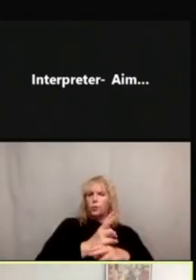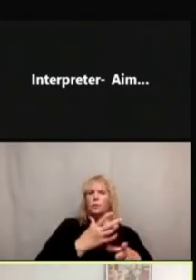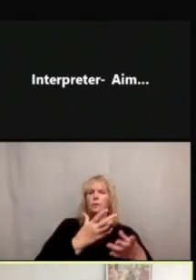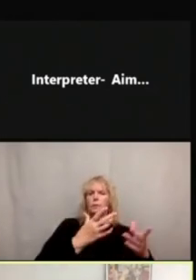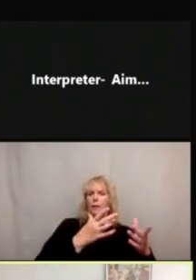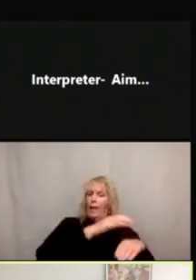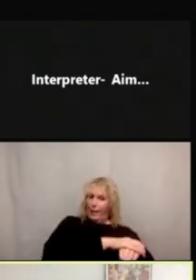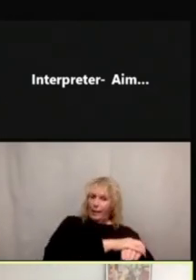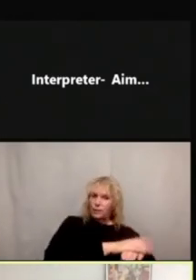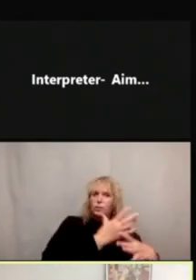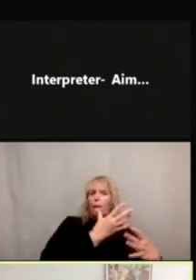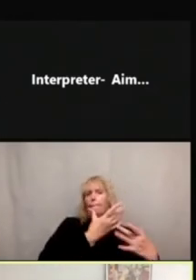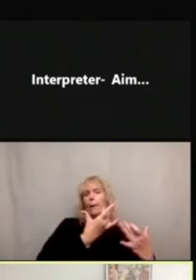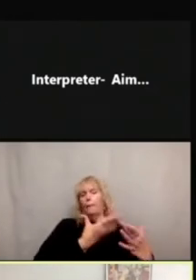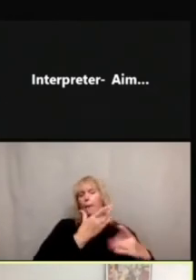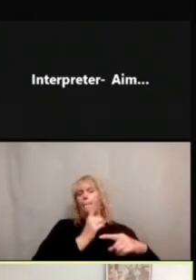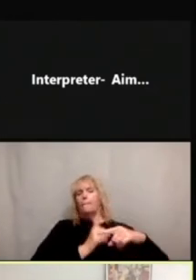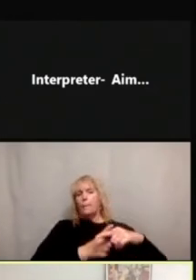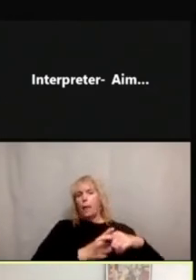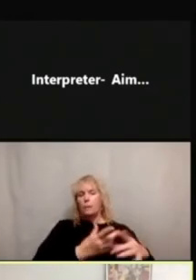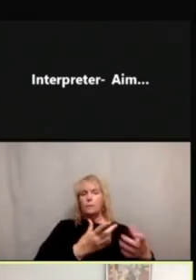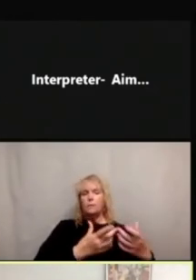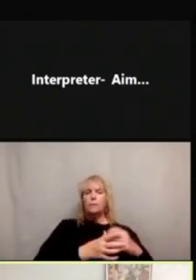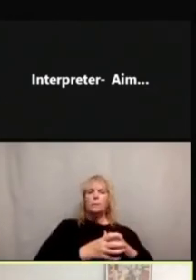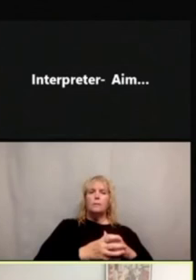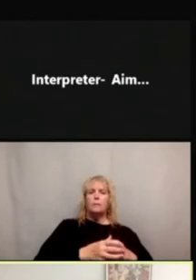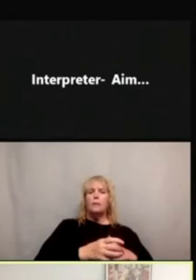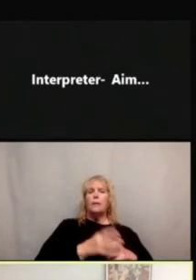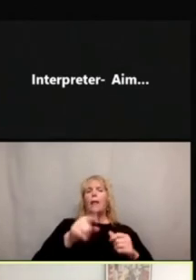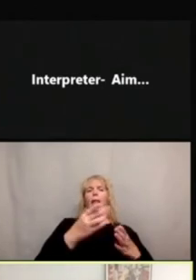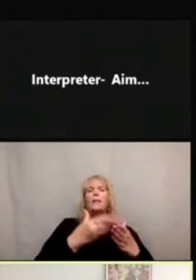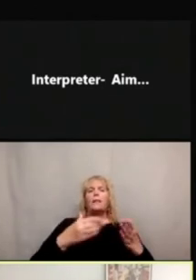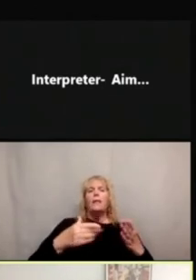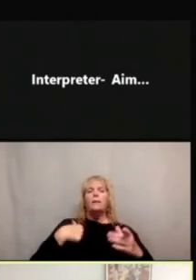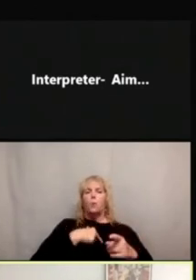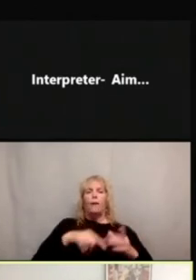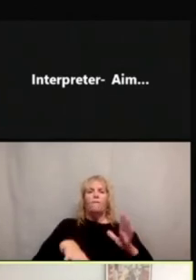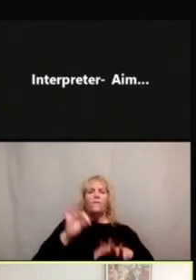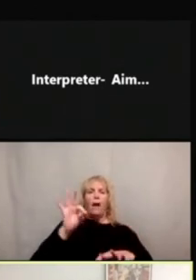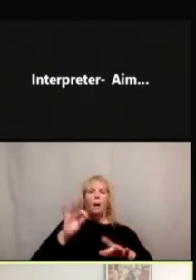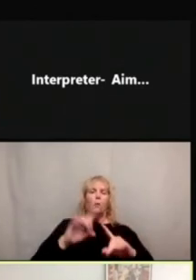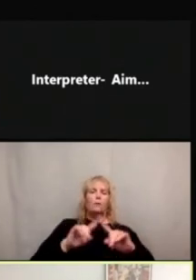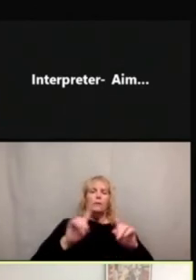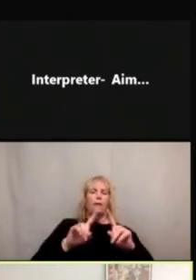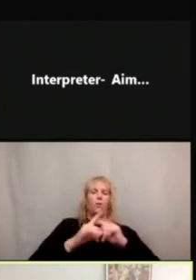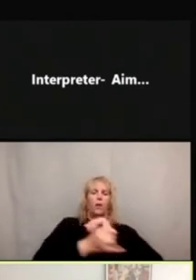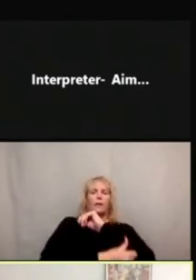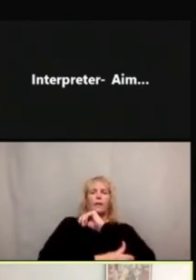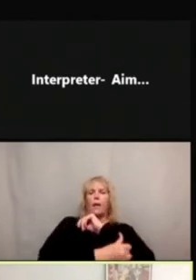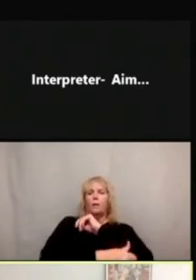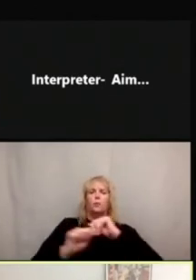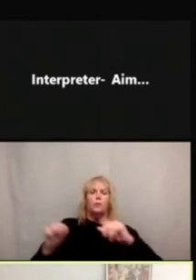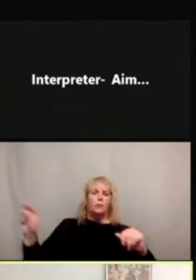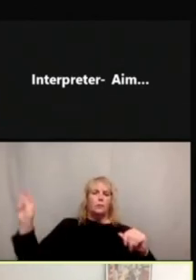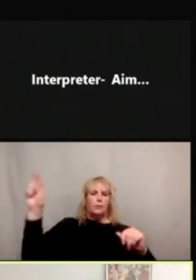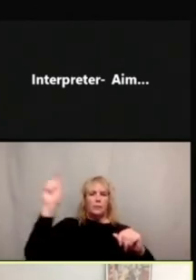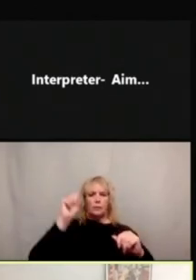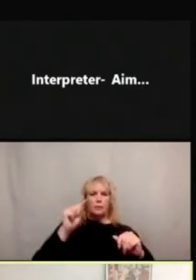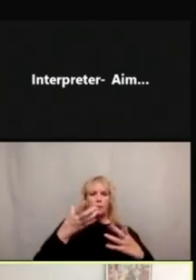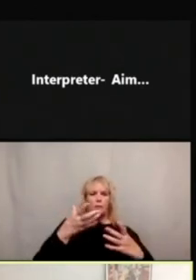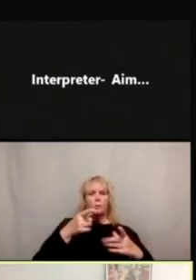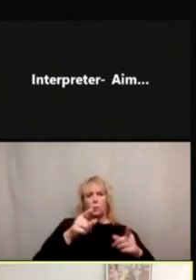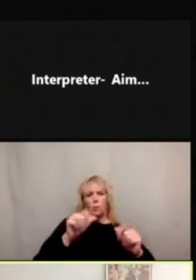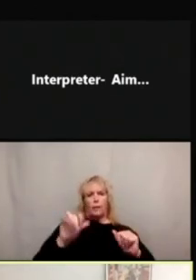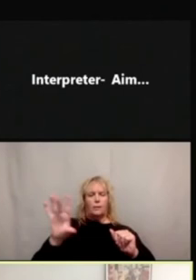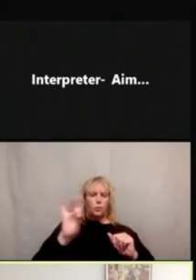here we have just examples of materials that we found from different countries. And here's a great example of choosing